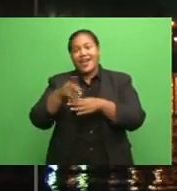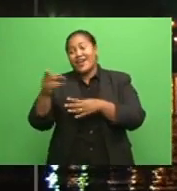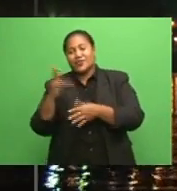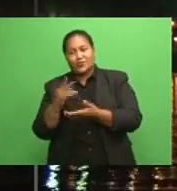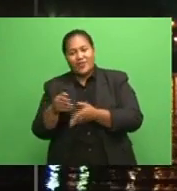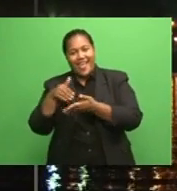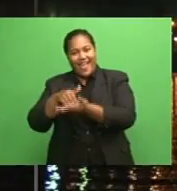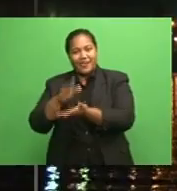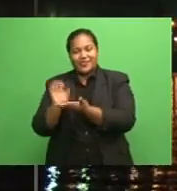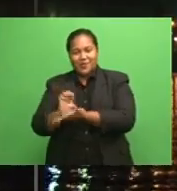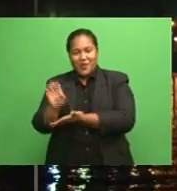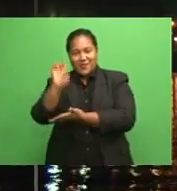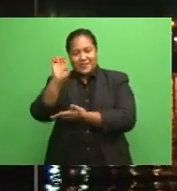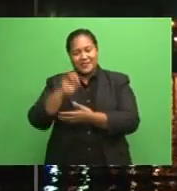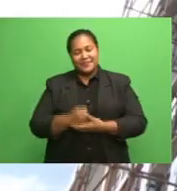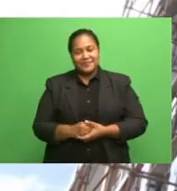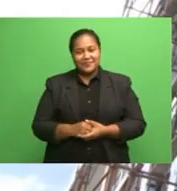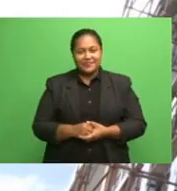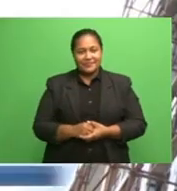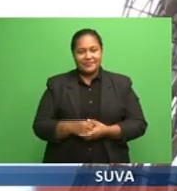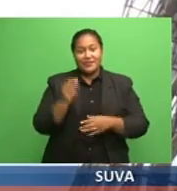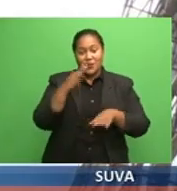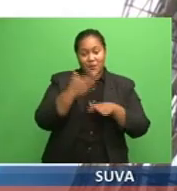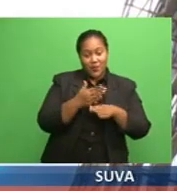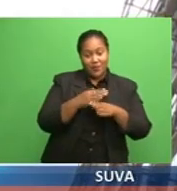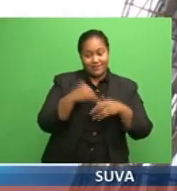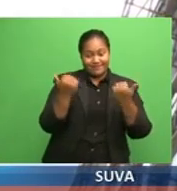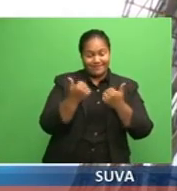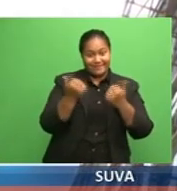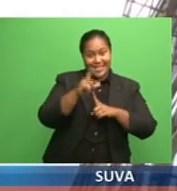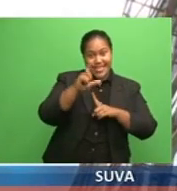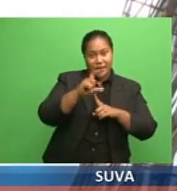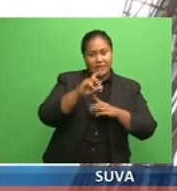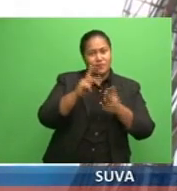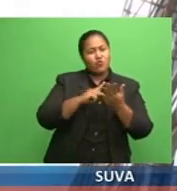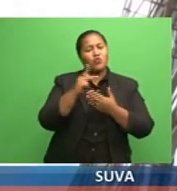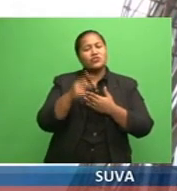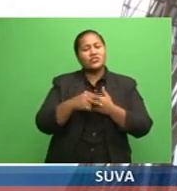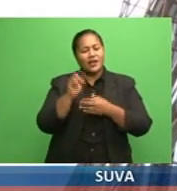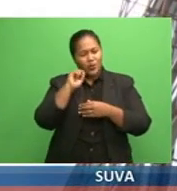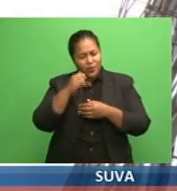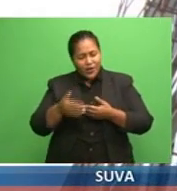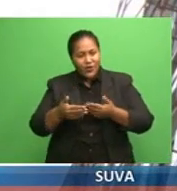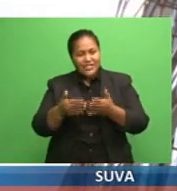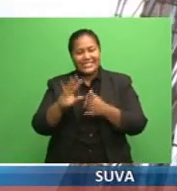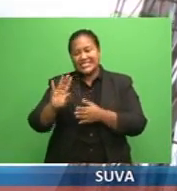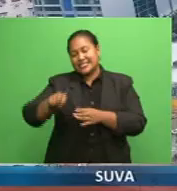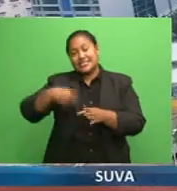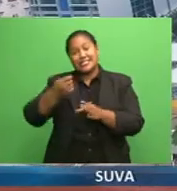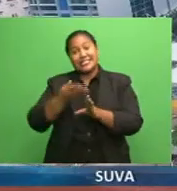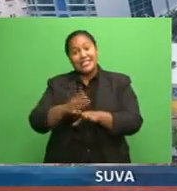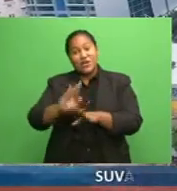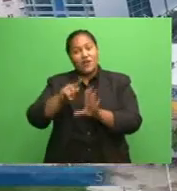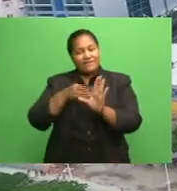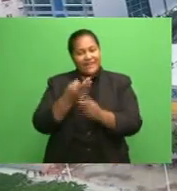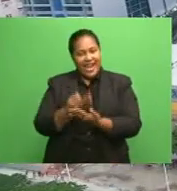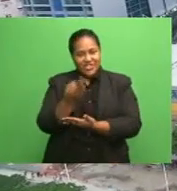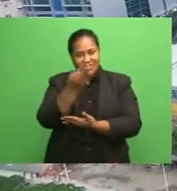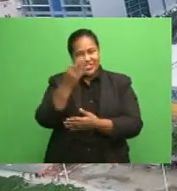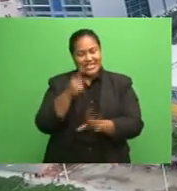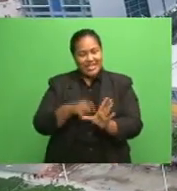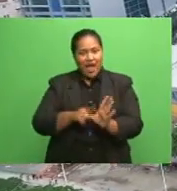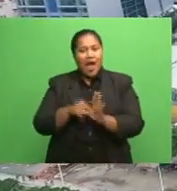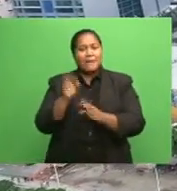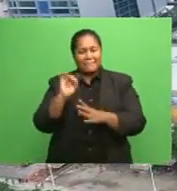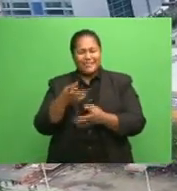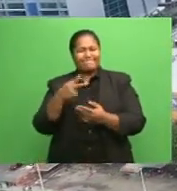Lina Reis has more. Work on a number of capital projects will continue in the new financial year, despite constraints in revenue